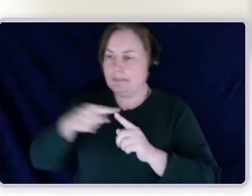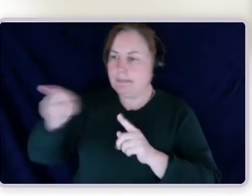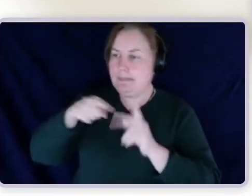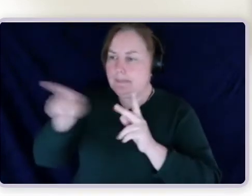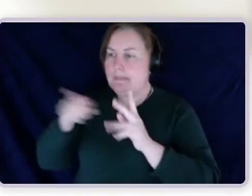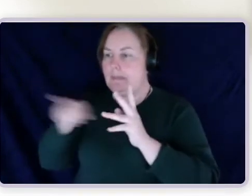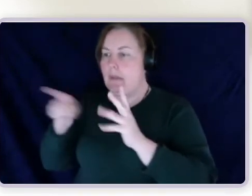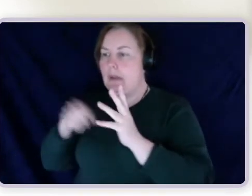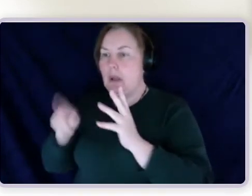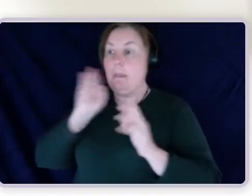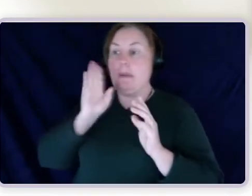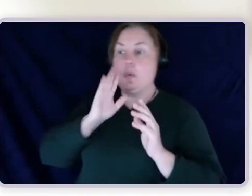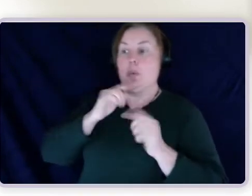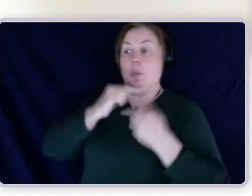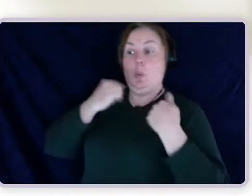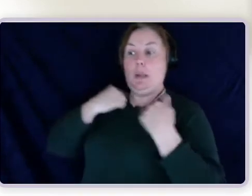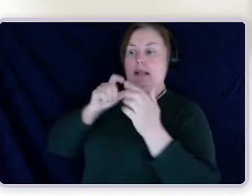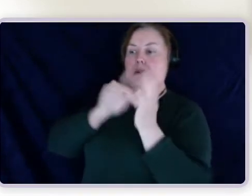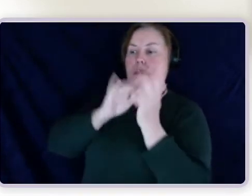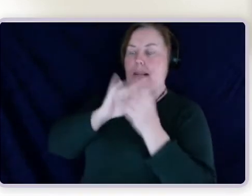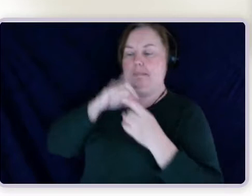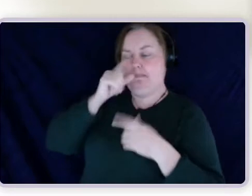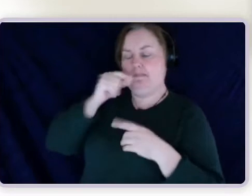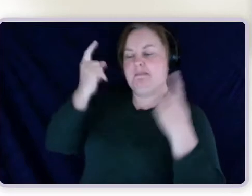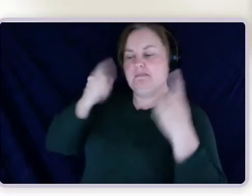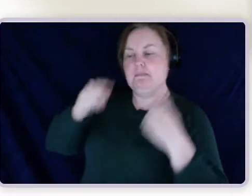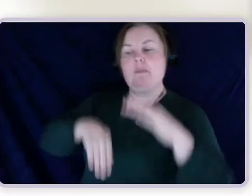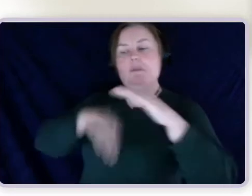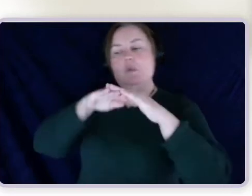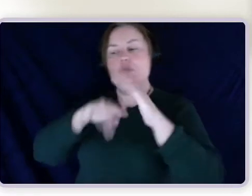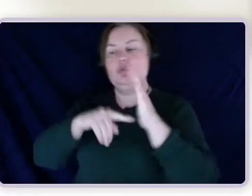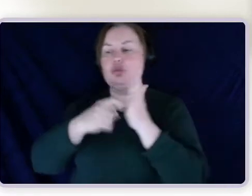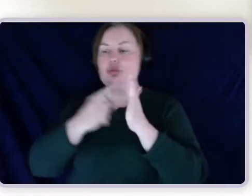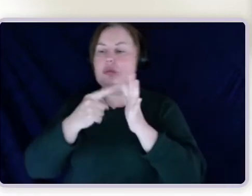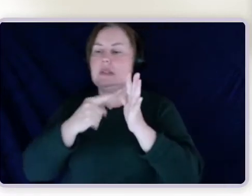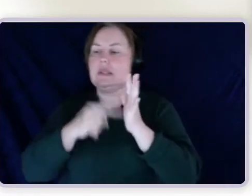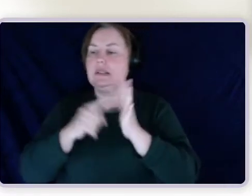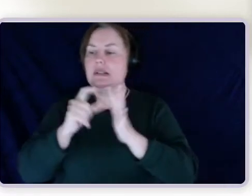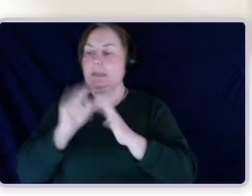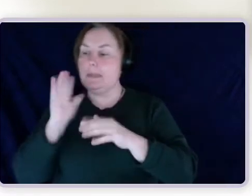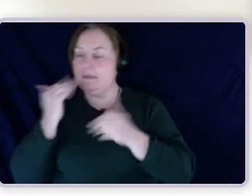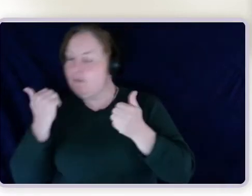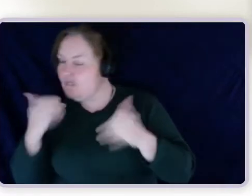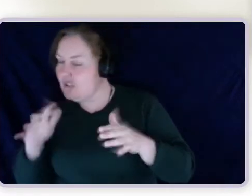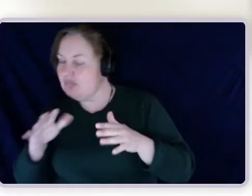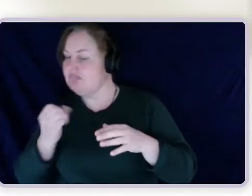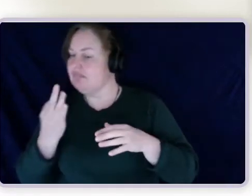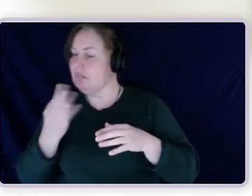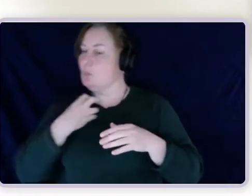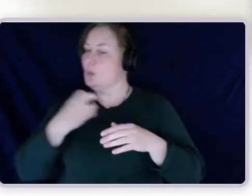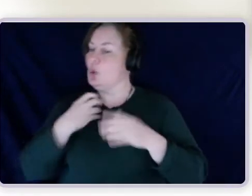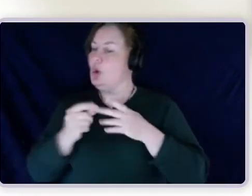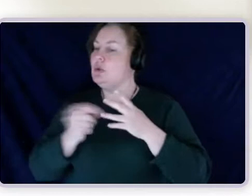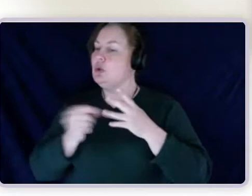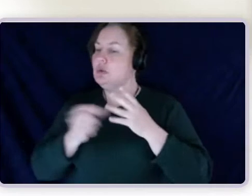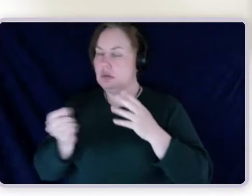As you will know, NDIS support is not given to treat conditions. It's given for people who have already been assessed as